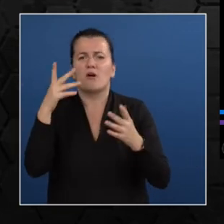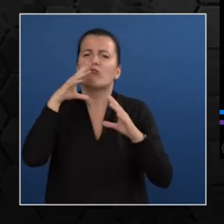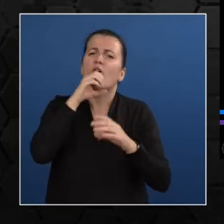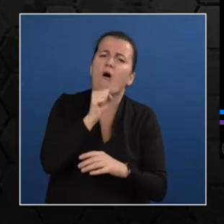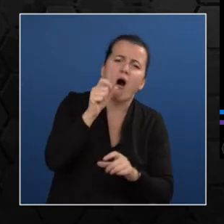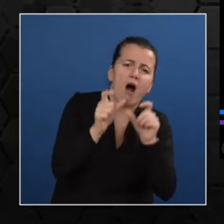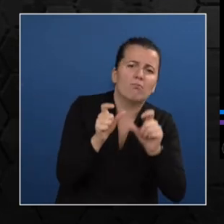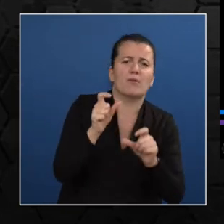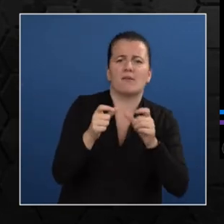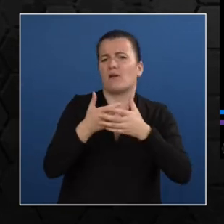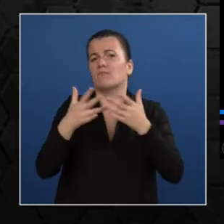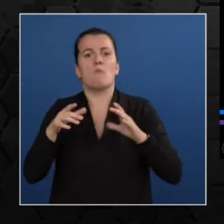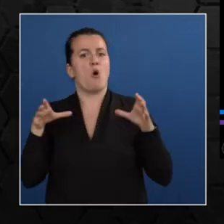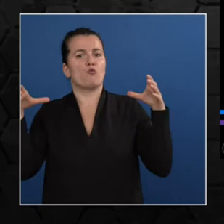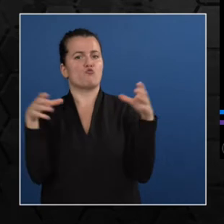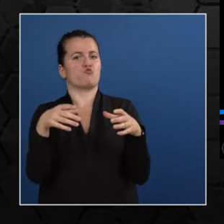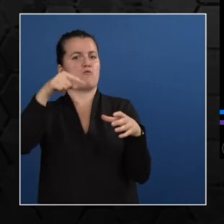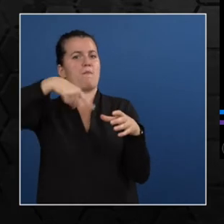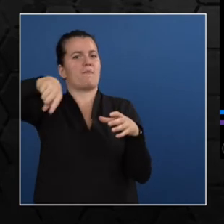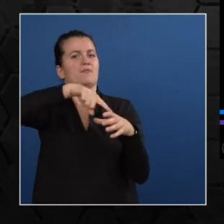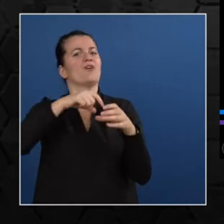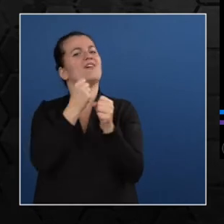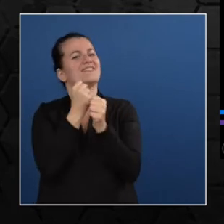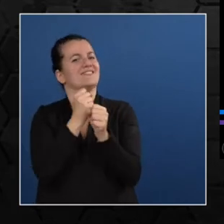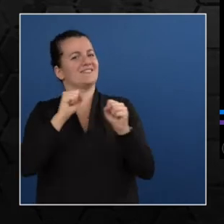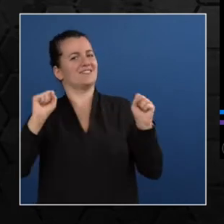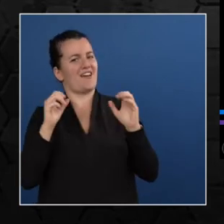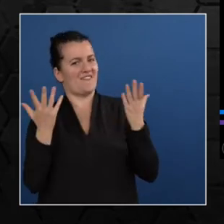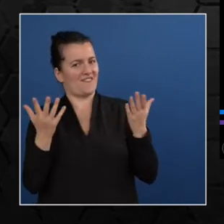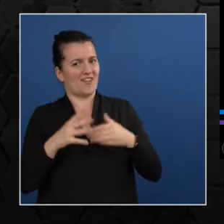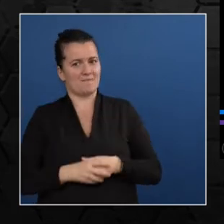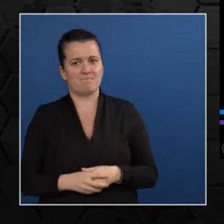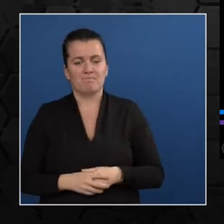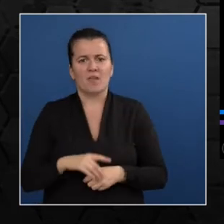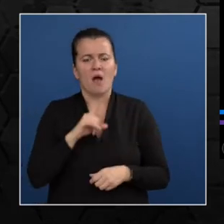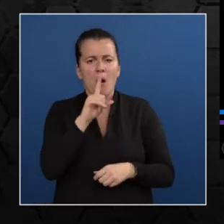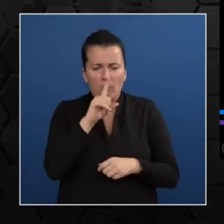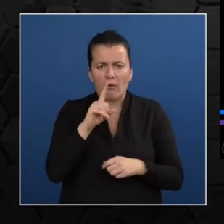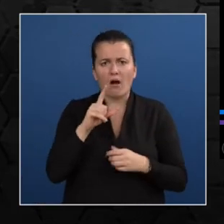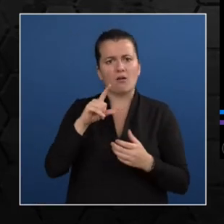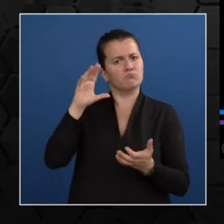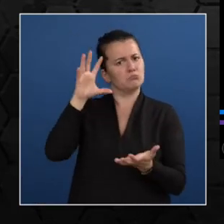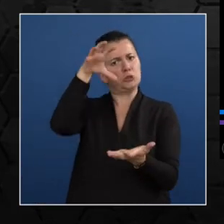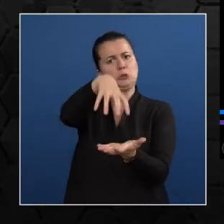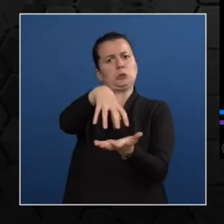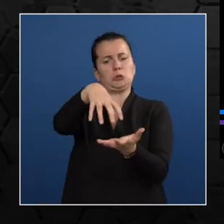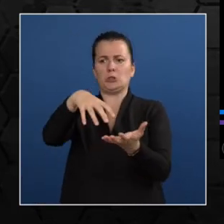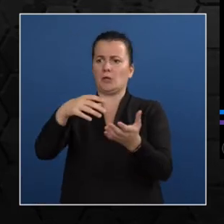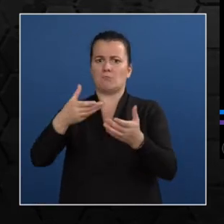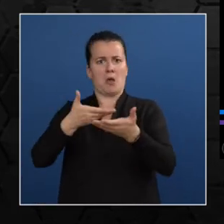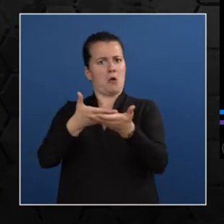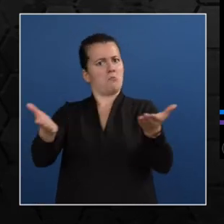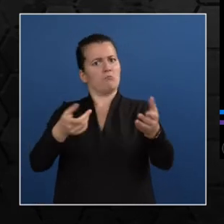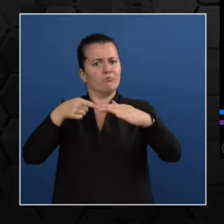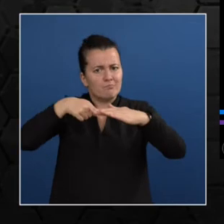advantages, public transportation could not achieve the popularity that it was supposed to have achieved. And it's largely